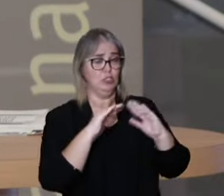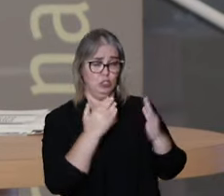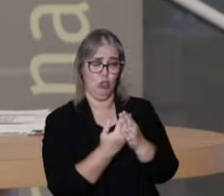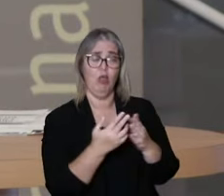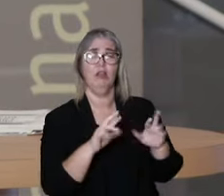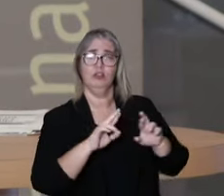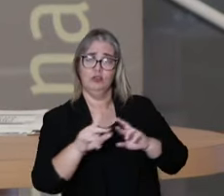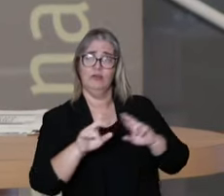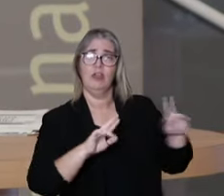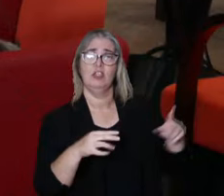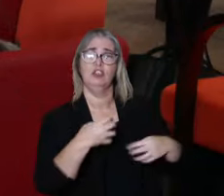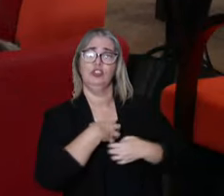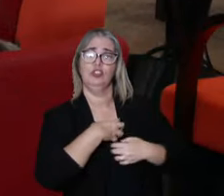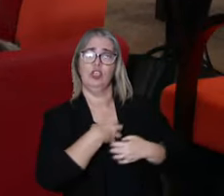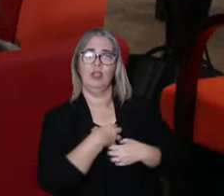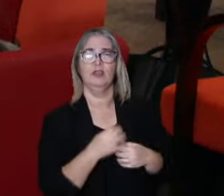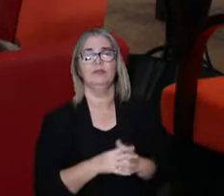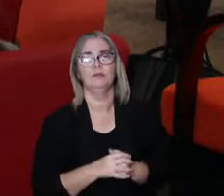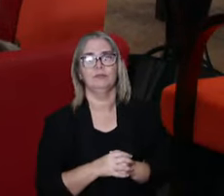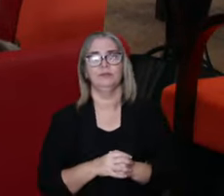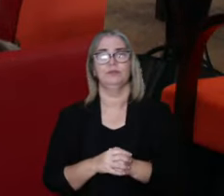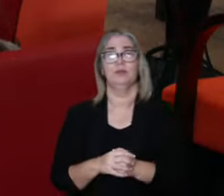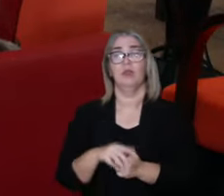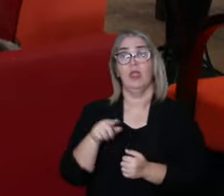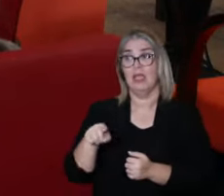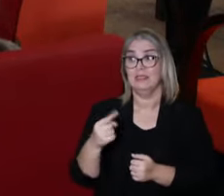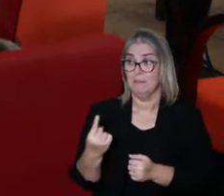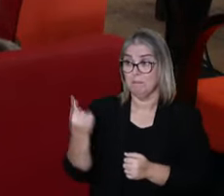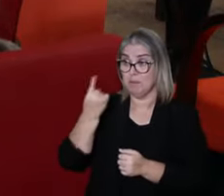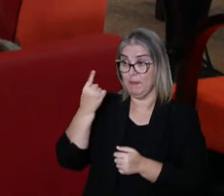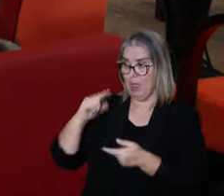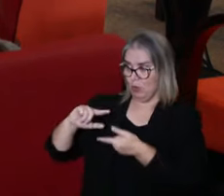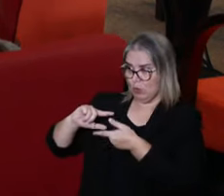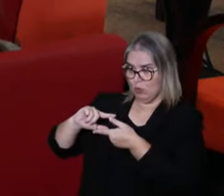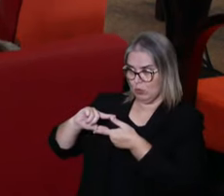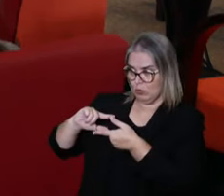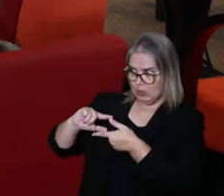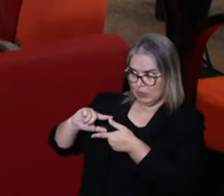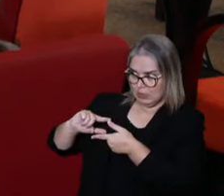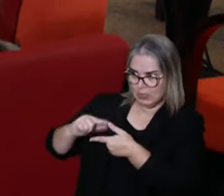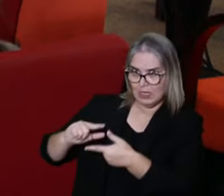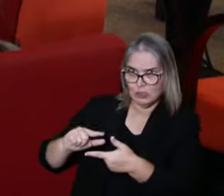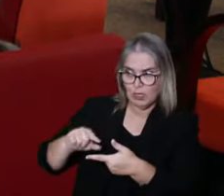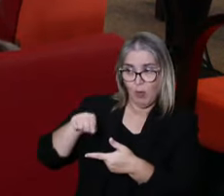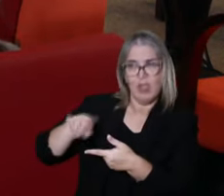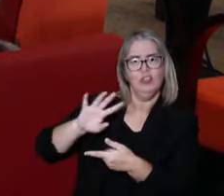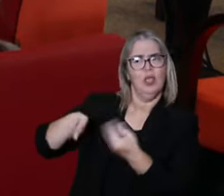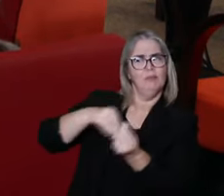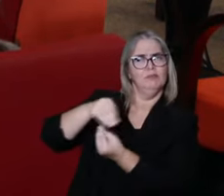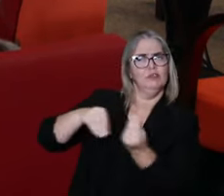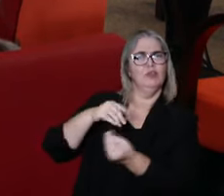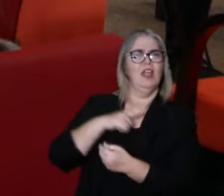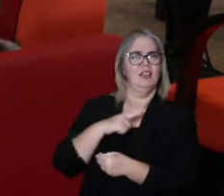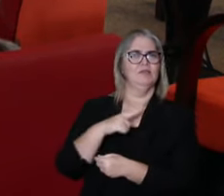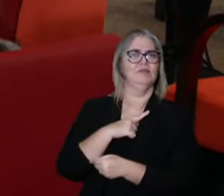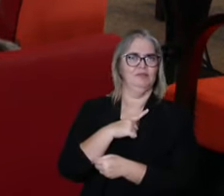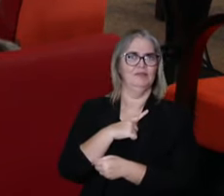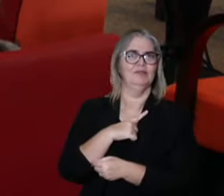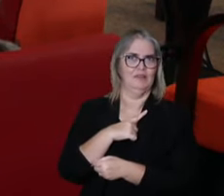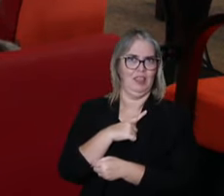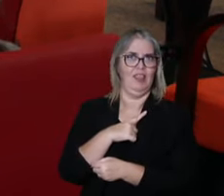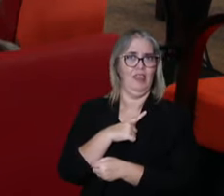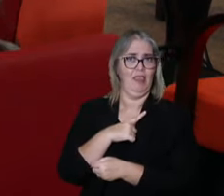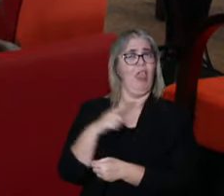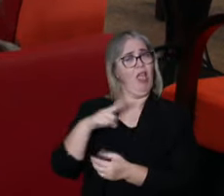different. So, firstly, this traditional knowledge is mixed.